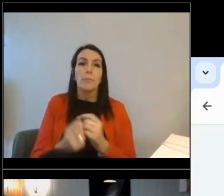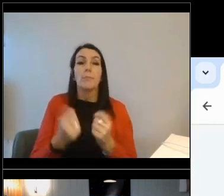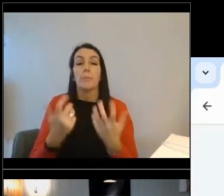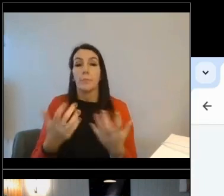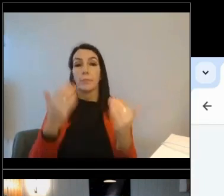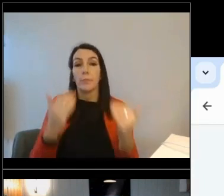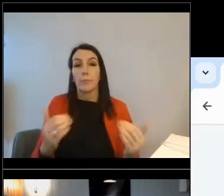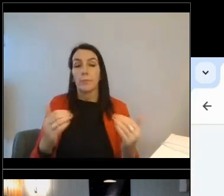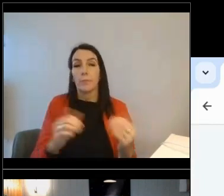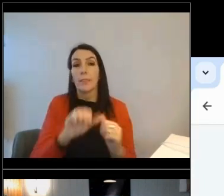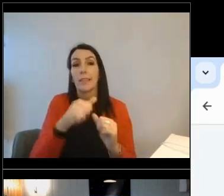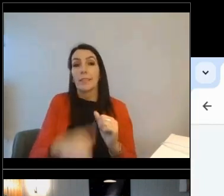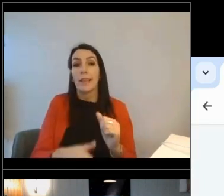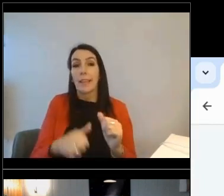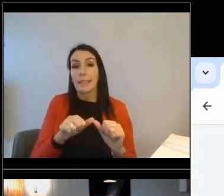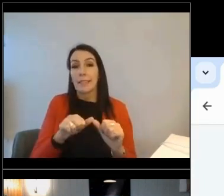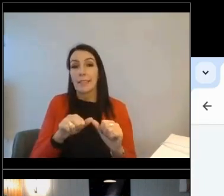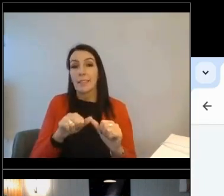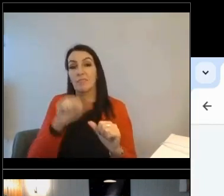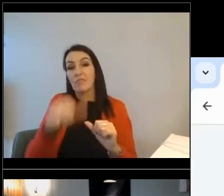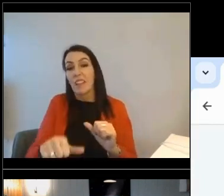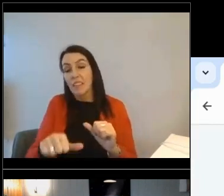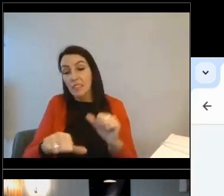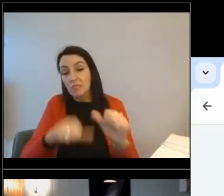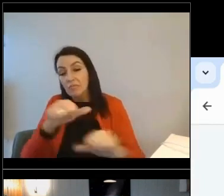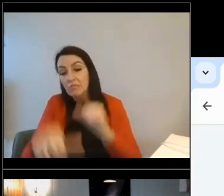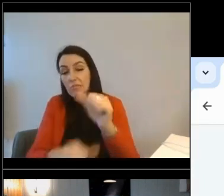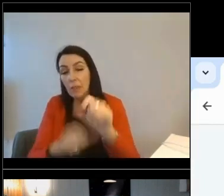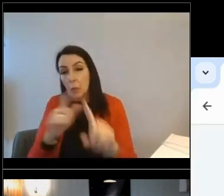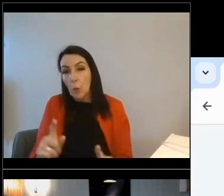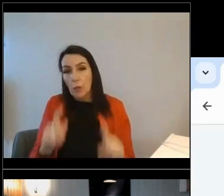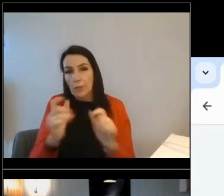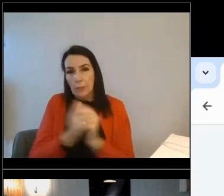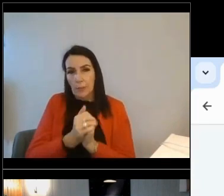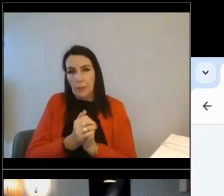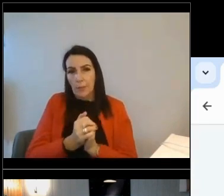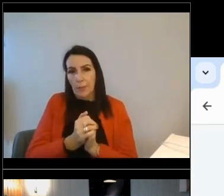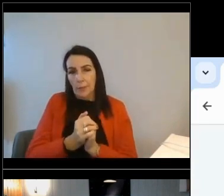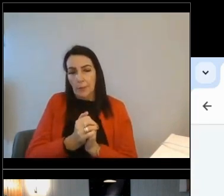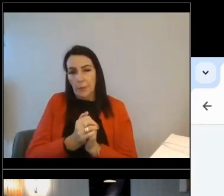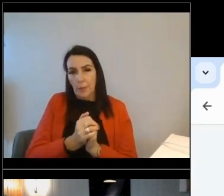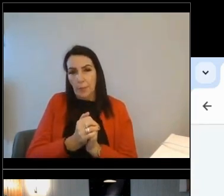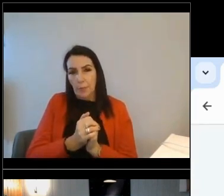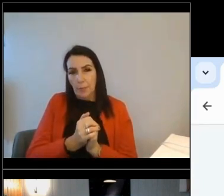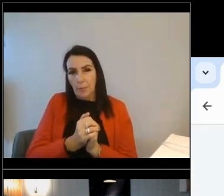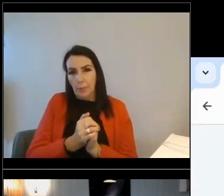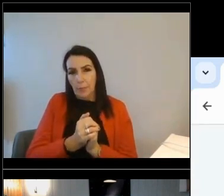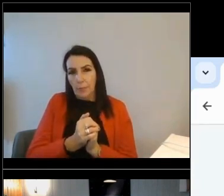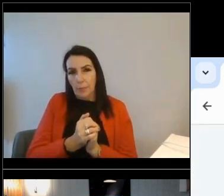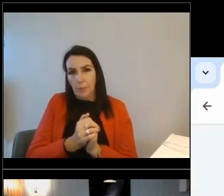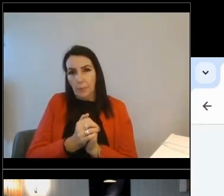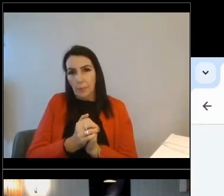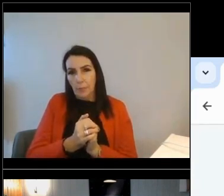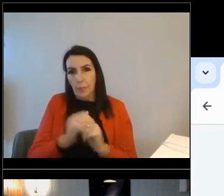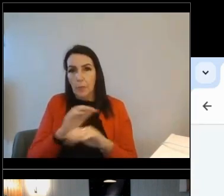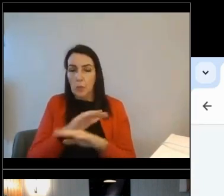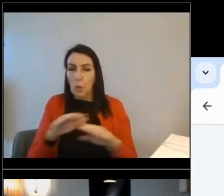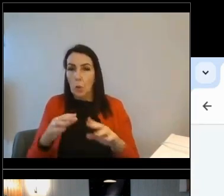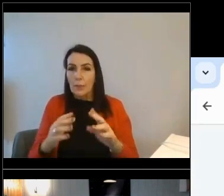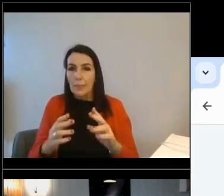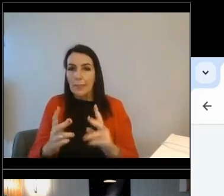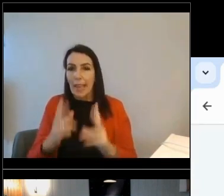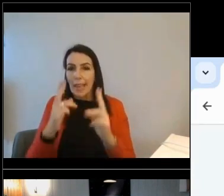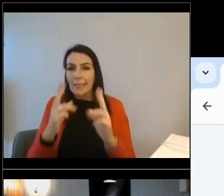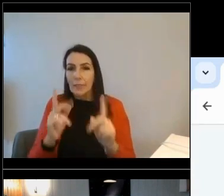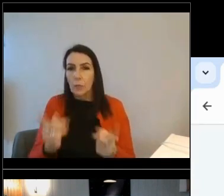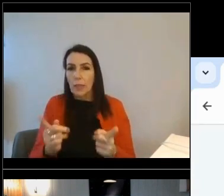the next steps section here is in this demonstrator version, you know, not editable, but in the customer